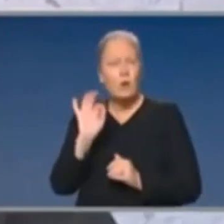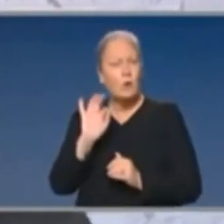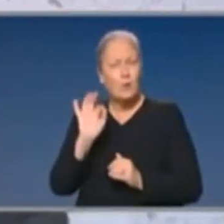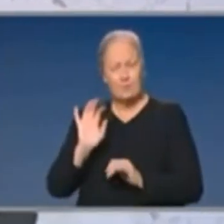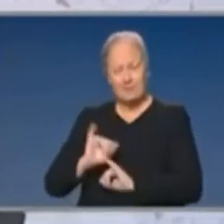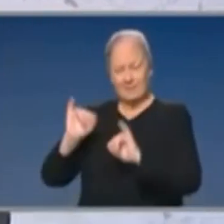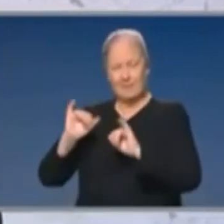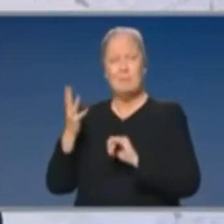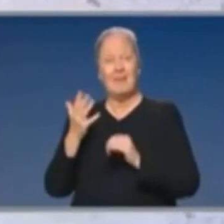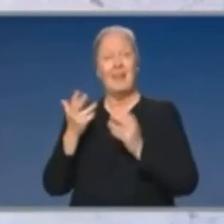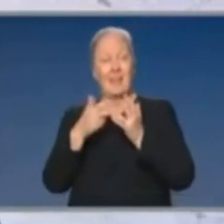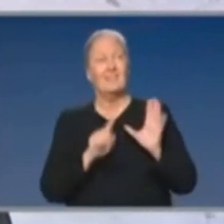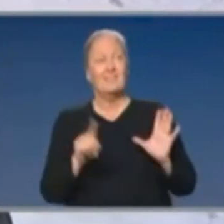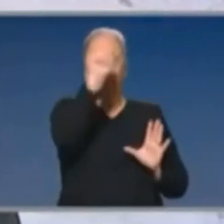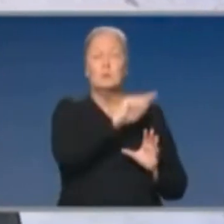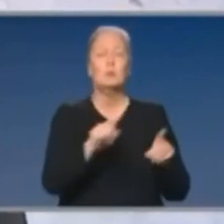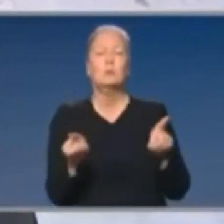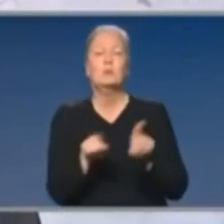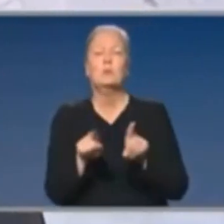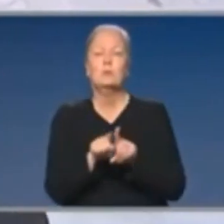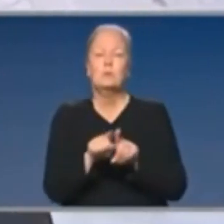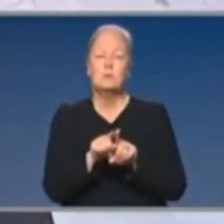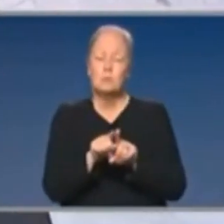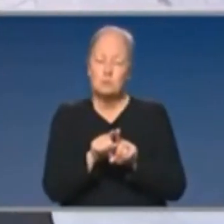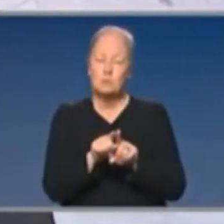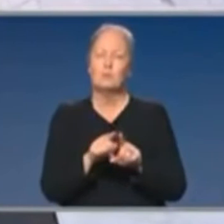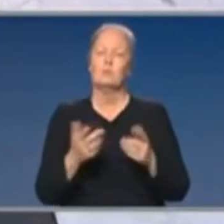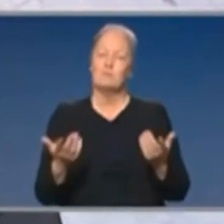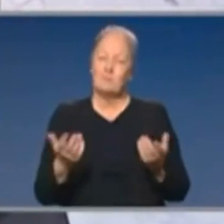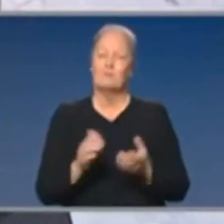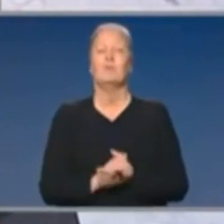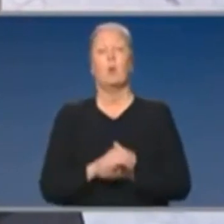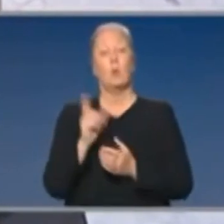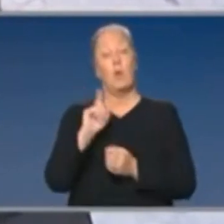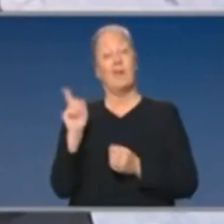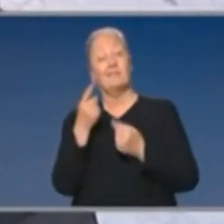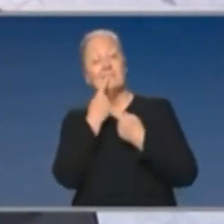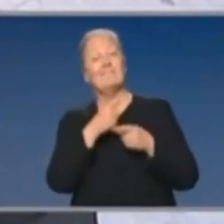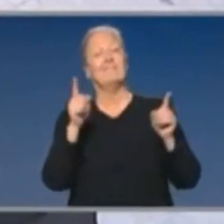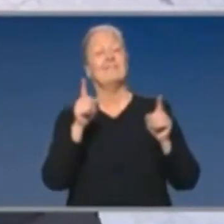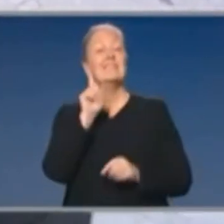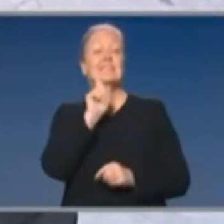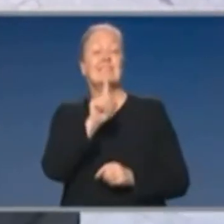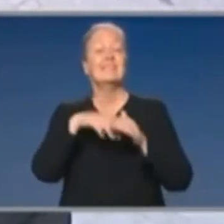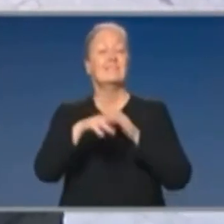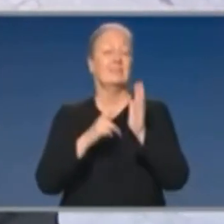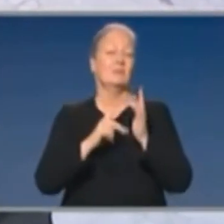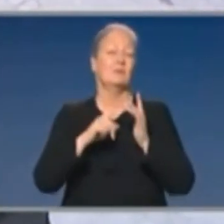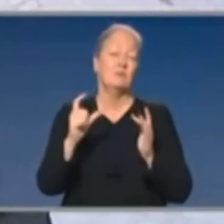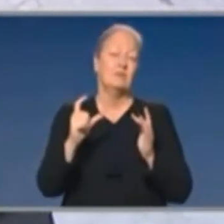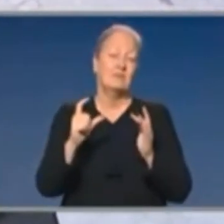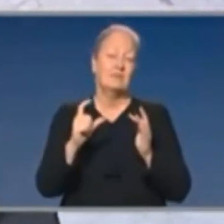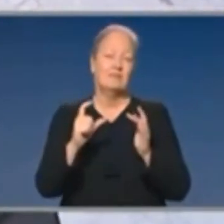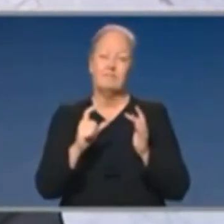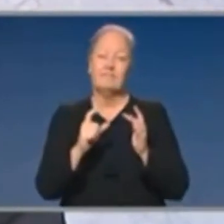sure, the impact zone of what has been announced yesterday in Victoria is very